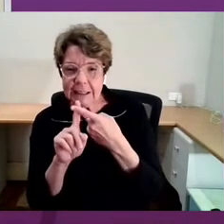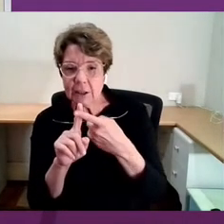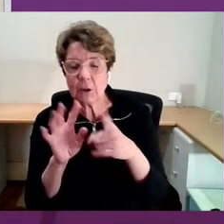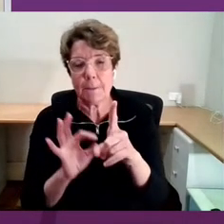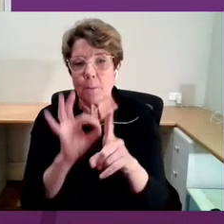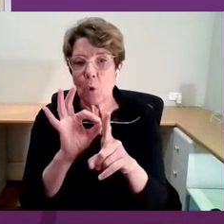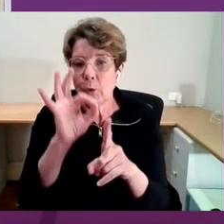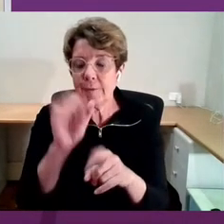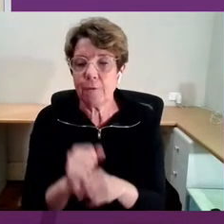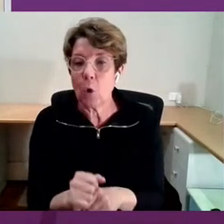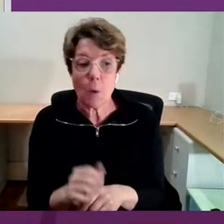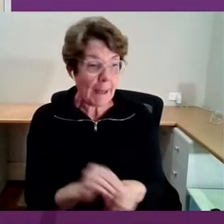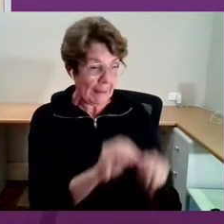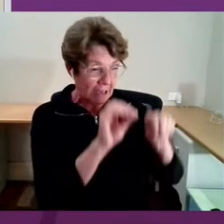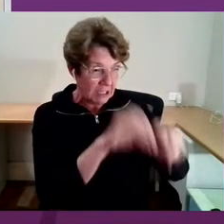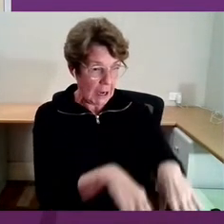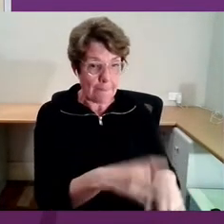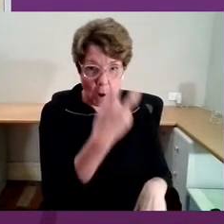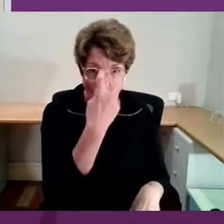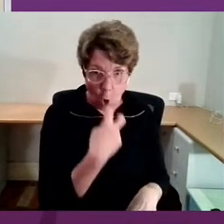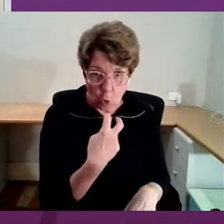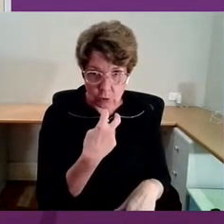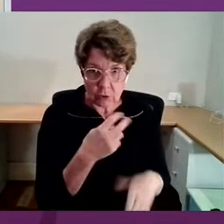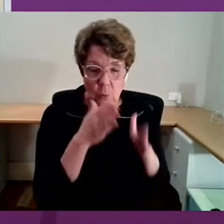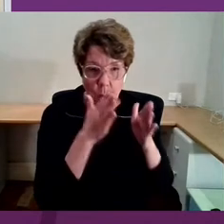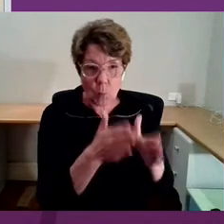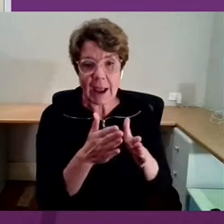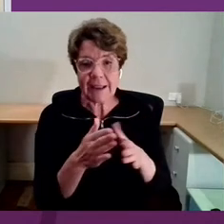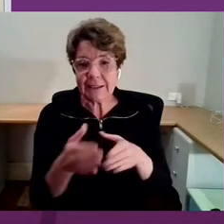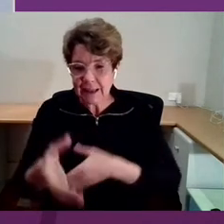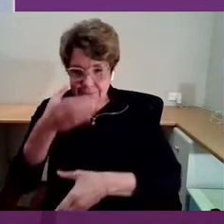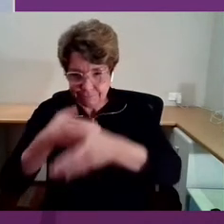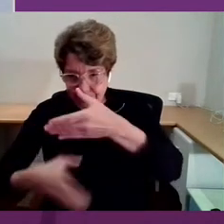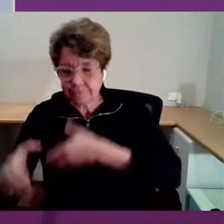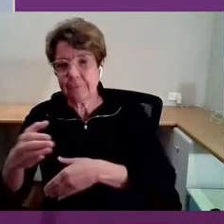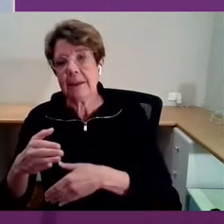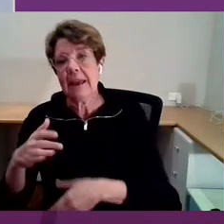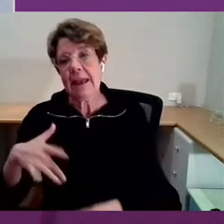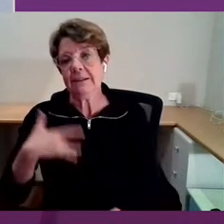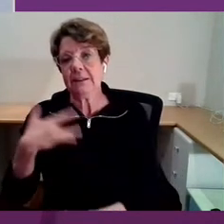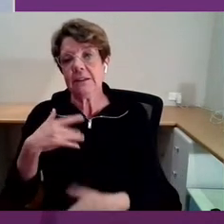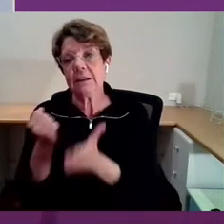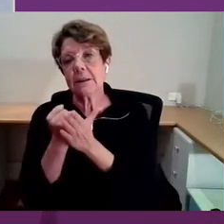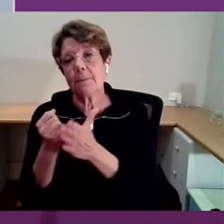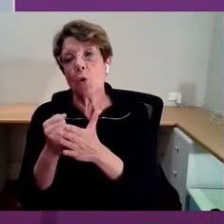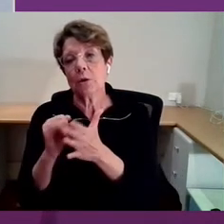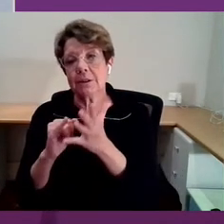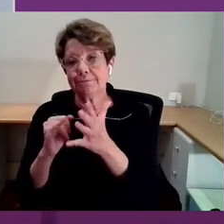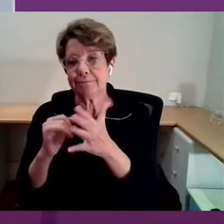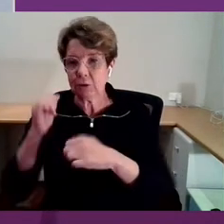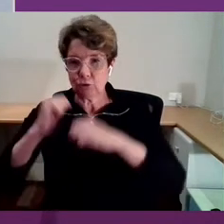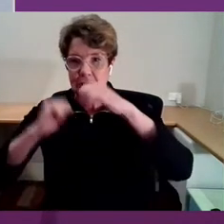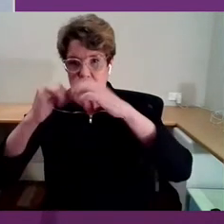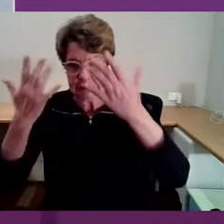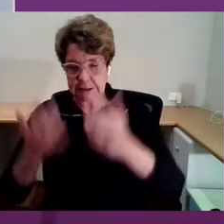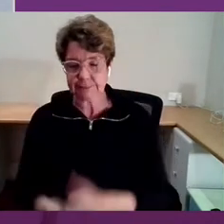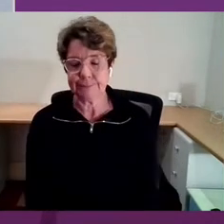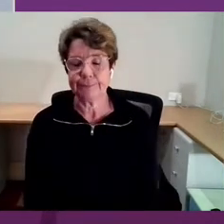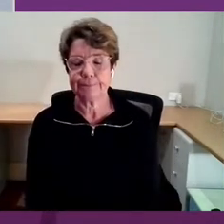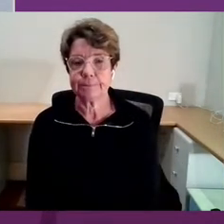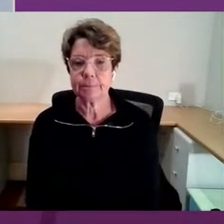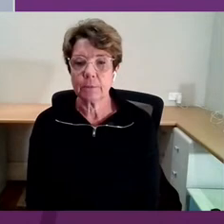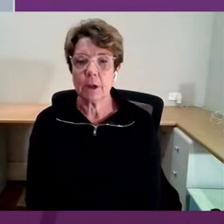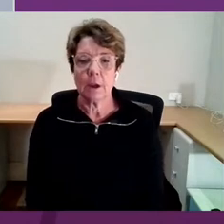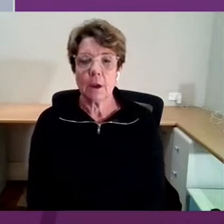replace of existing support structures. So I think, you know, both the qualitative and the